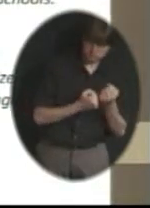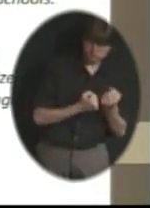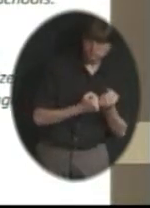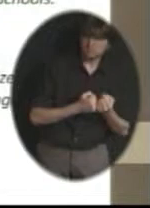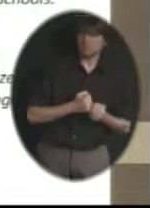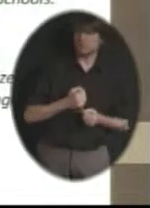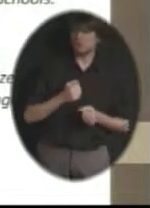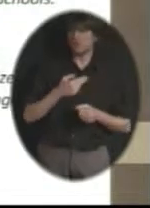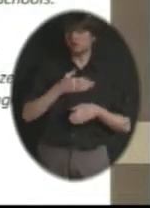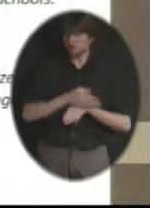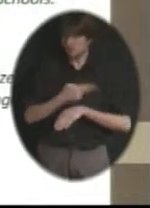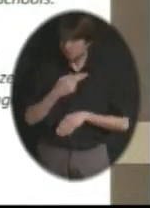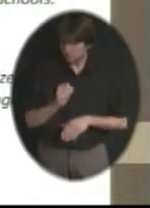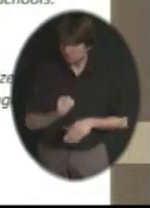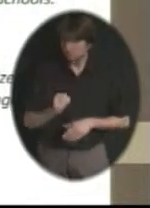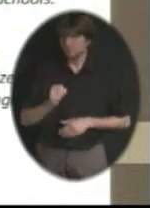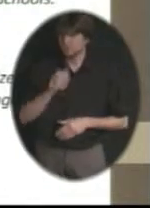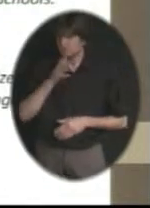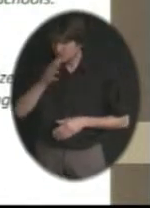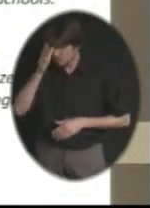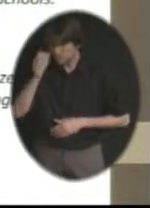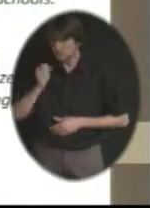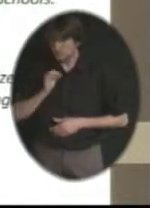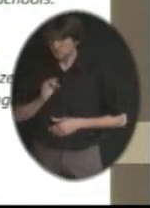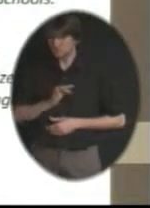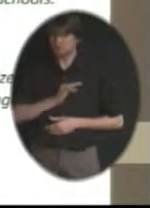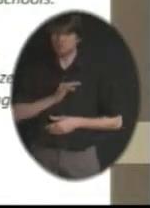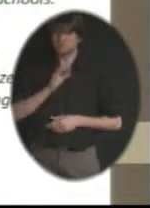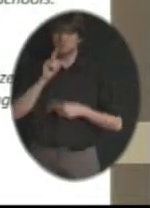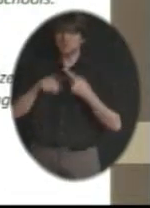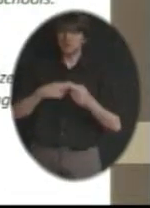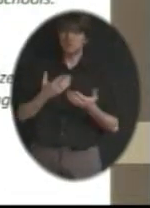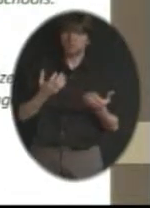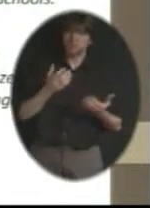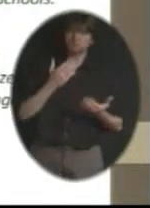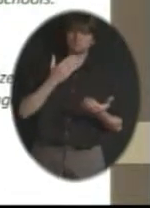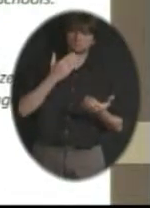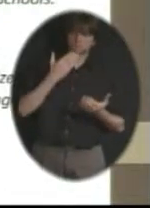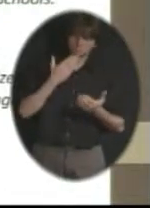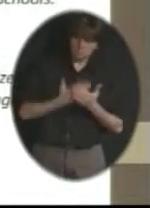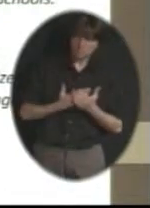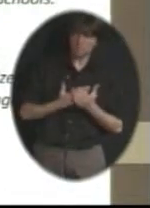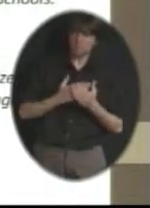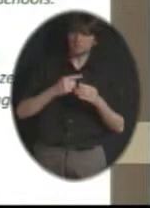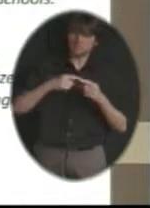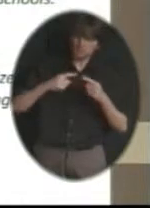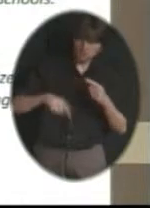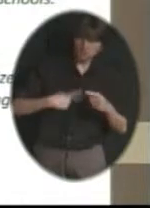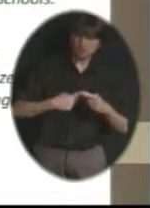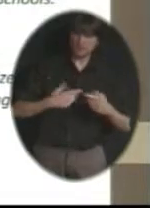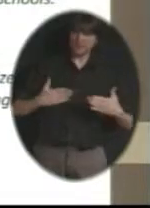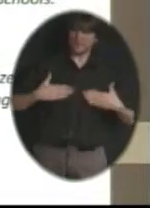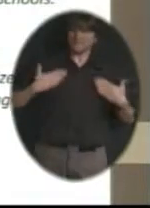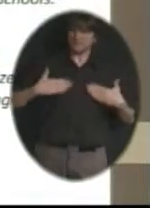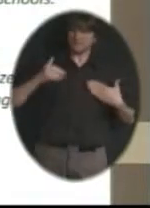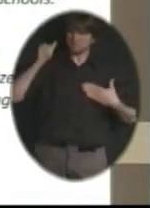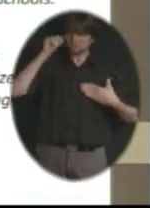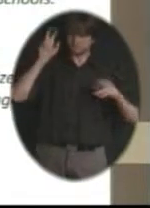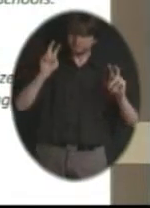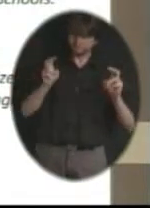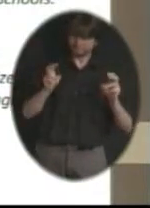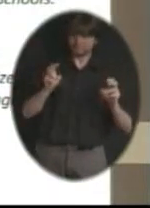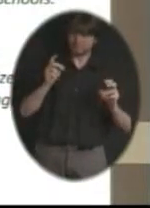staff talked about things like well-rounded, happy adults, recognizing the changing world. Again, this is